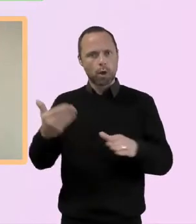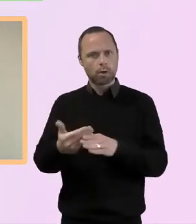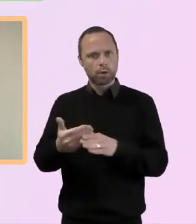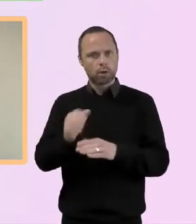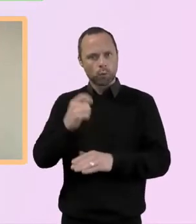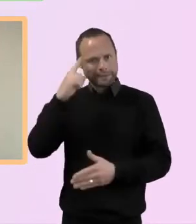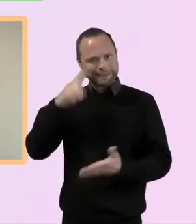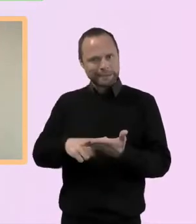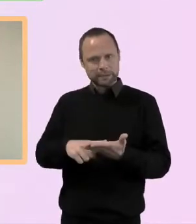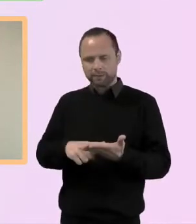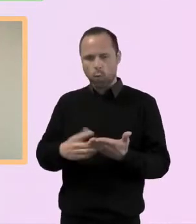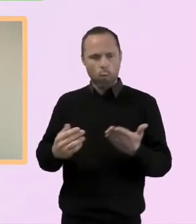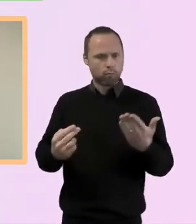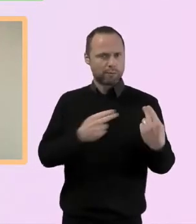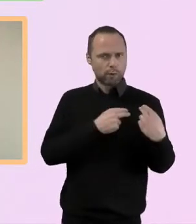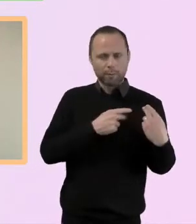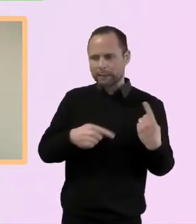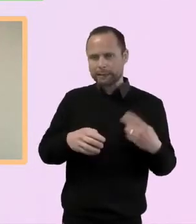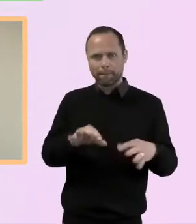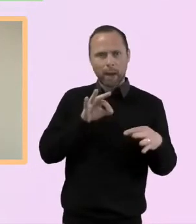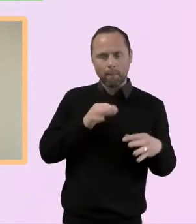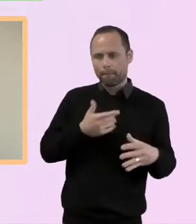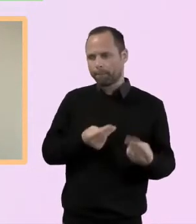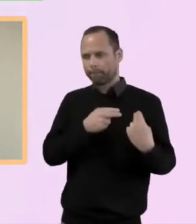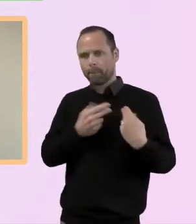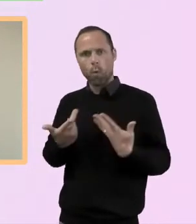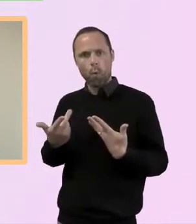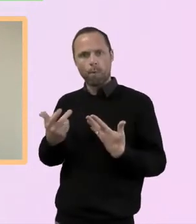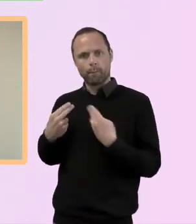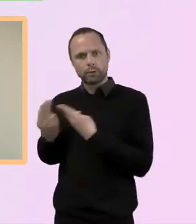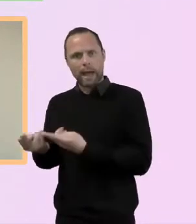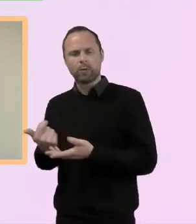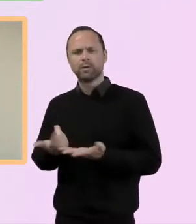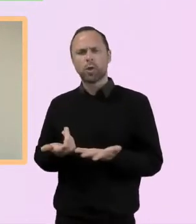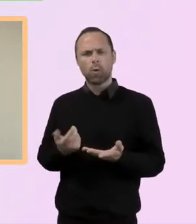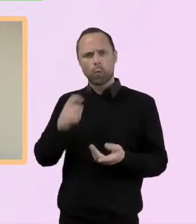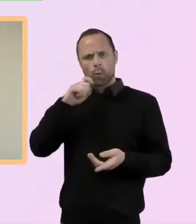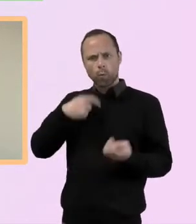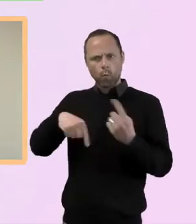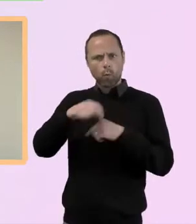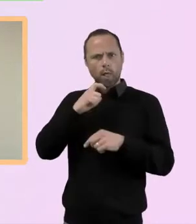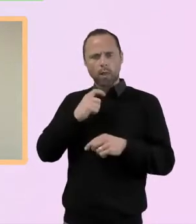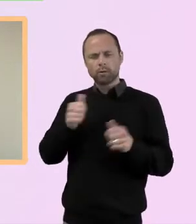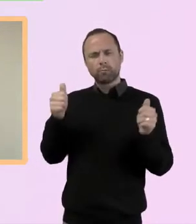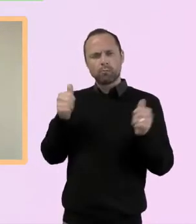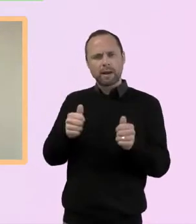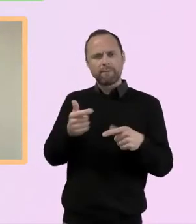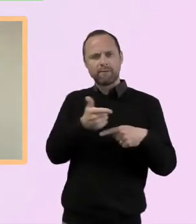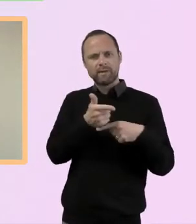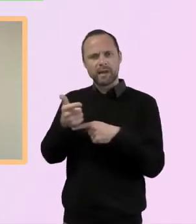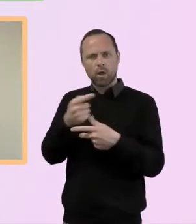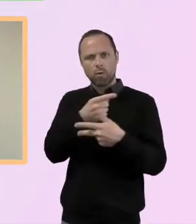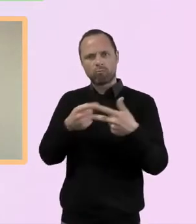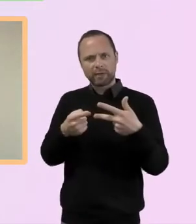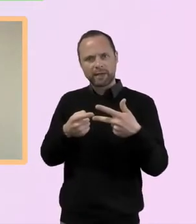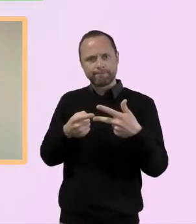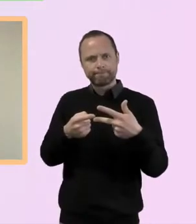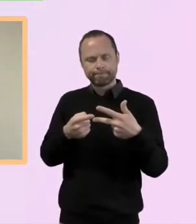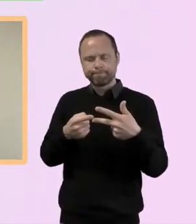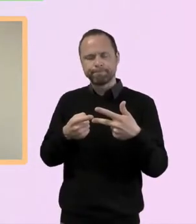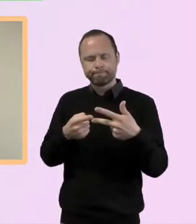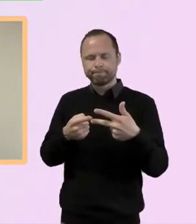few short videos, and by listening to conversation with our panellists who are going to introduce themselves in just a moment.